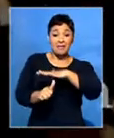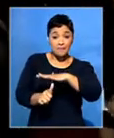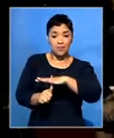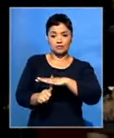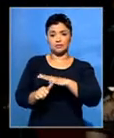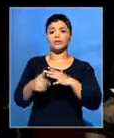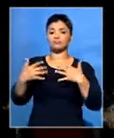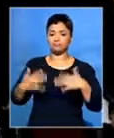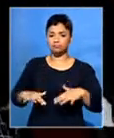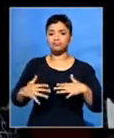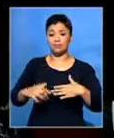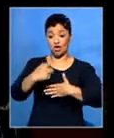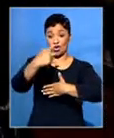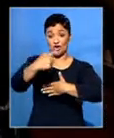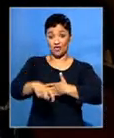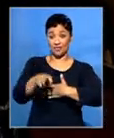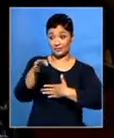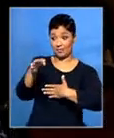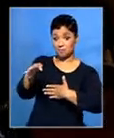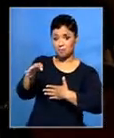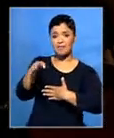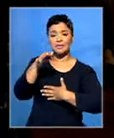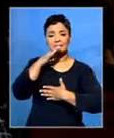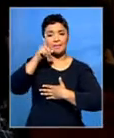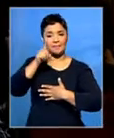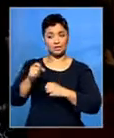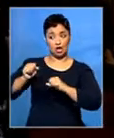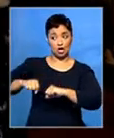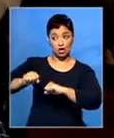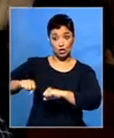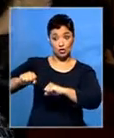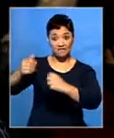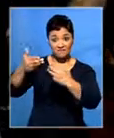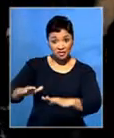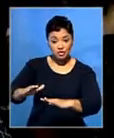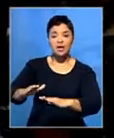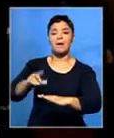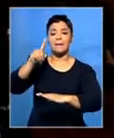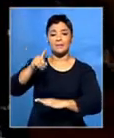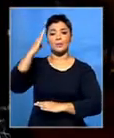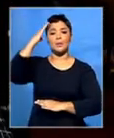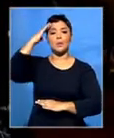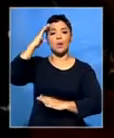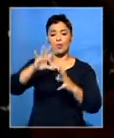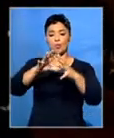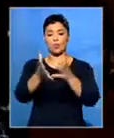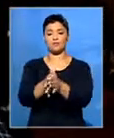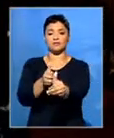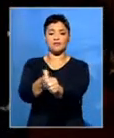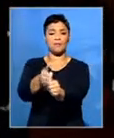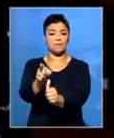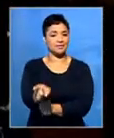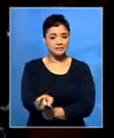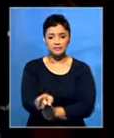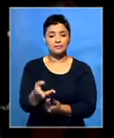this particular summit having to deliver on whatever it is that it will be putting in front of the world. In other words, this